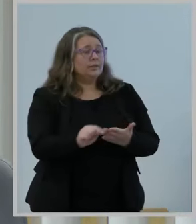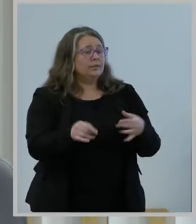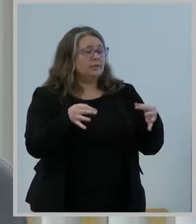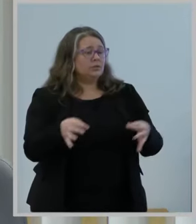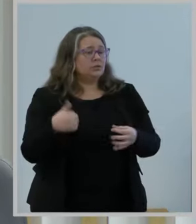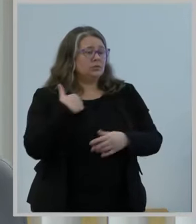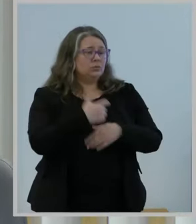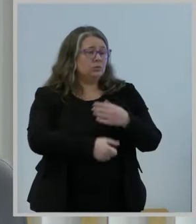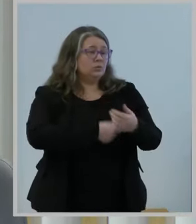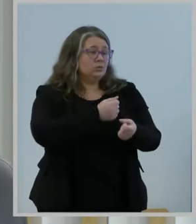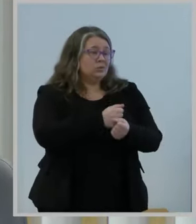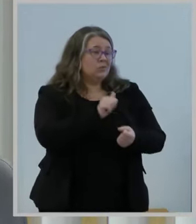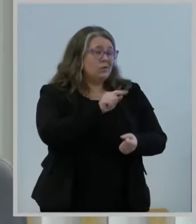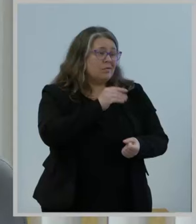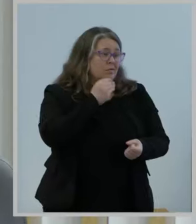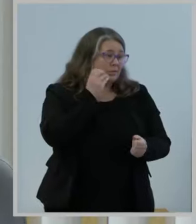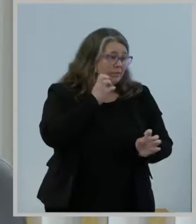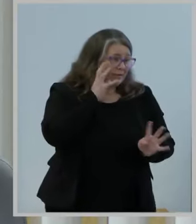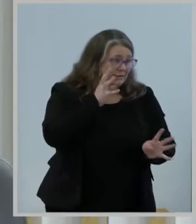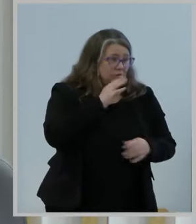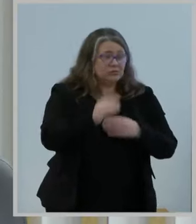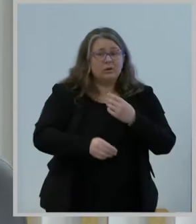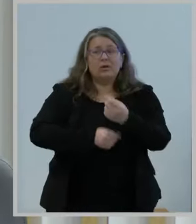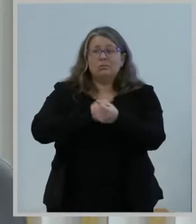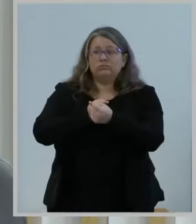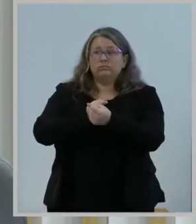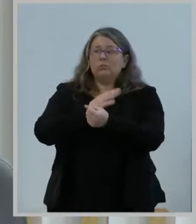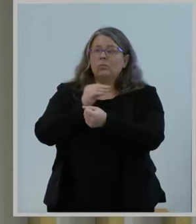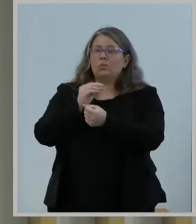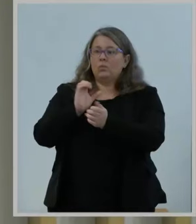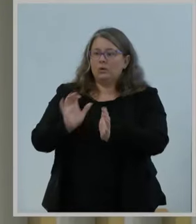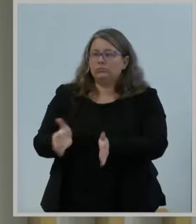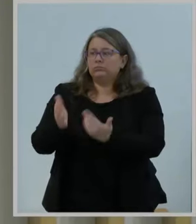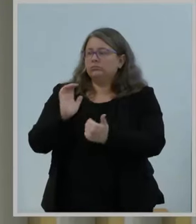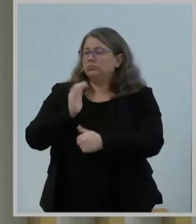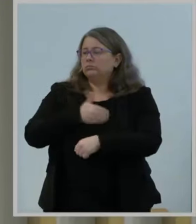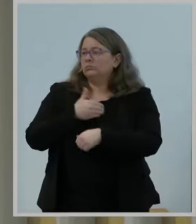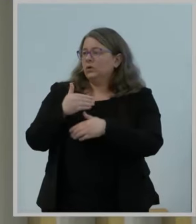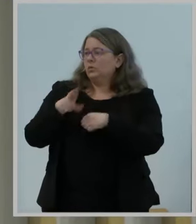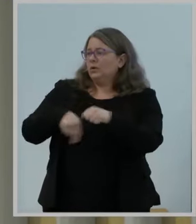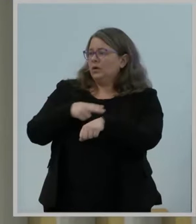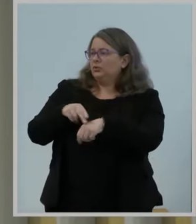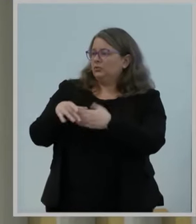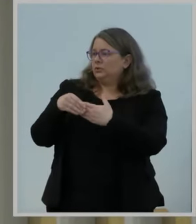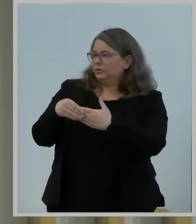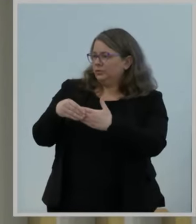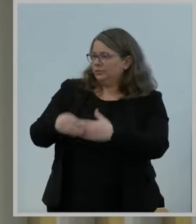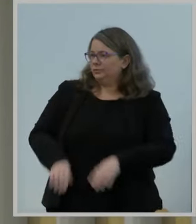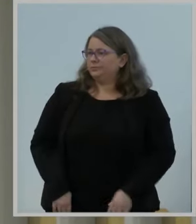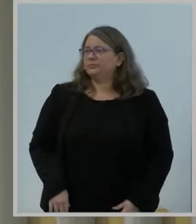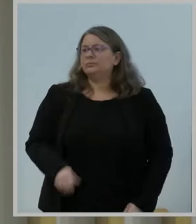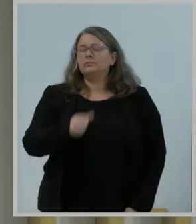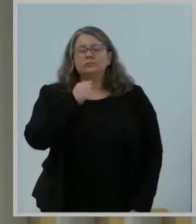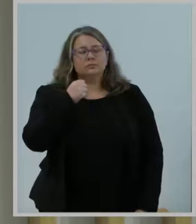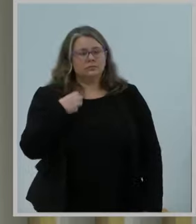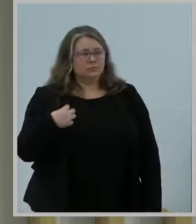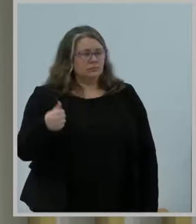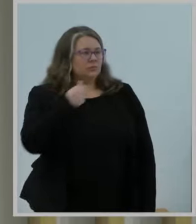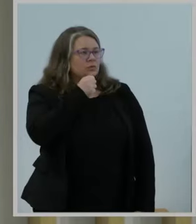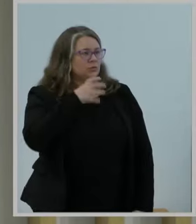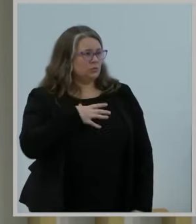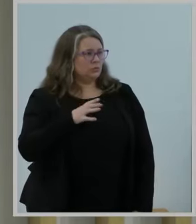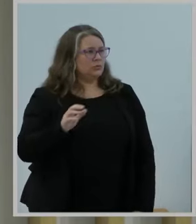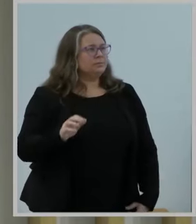our leadership internationally. Thank you. Thank you, Commissioners. You know, our lives, they run on unlicensed spectrum.